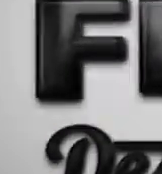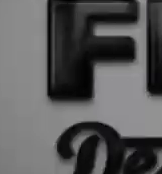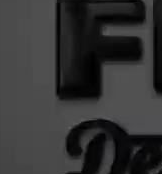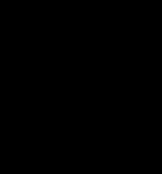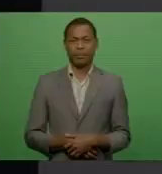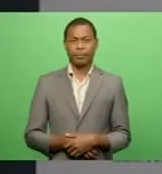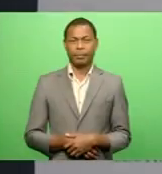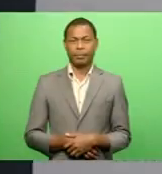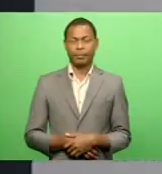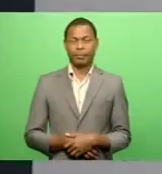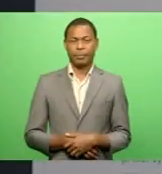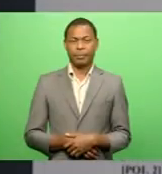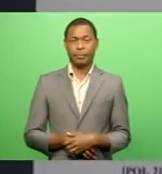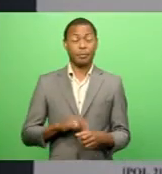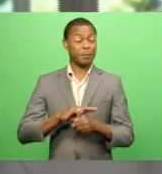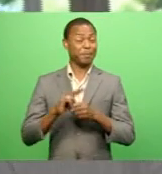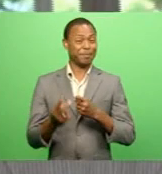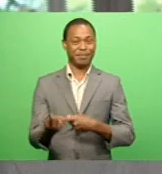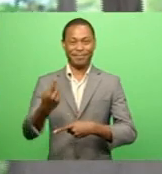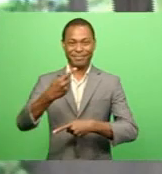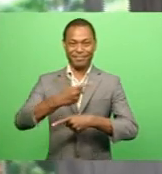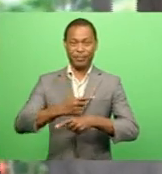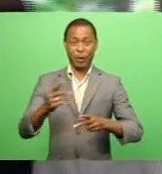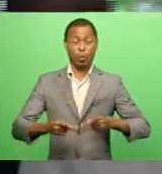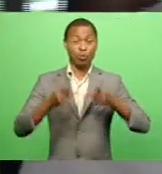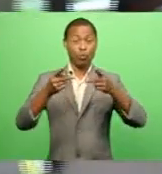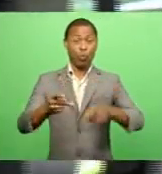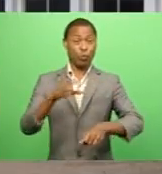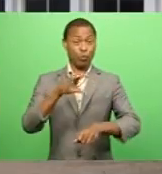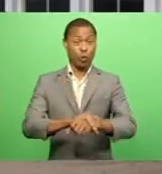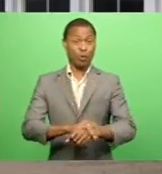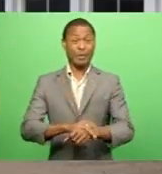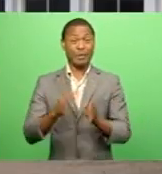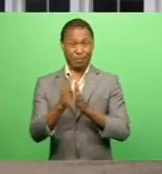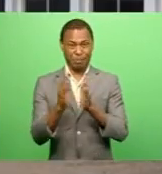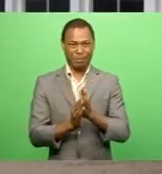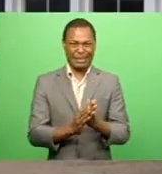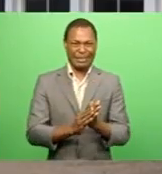In the news tonight proposed police bill can